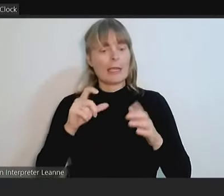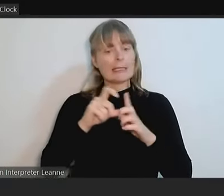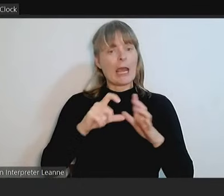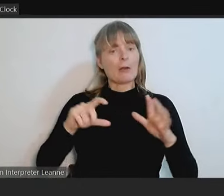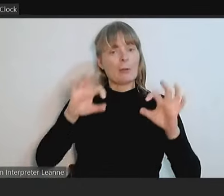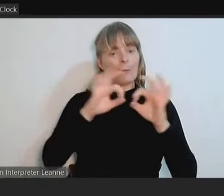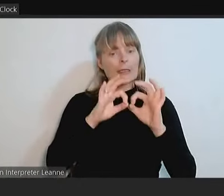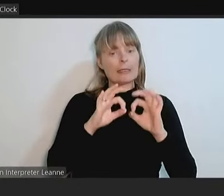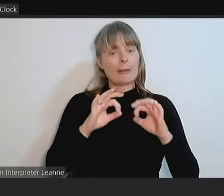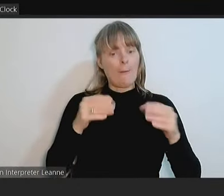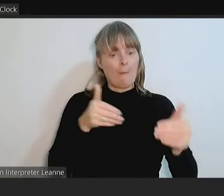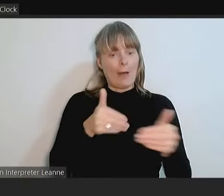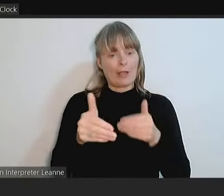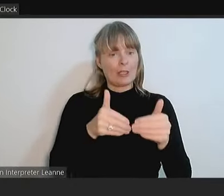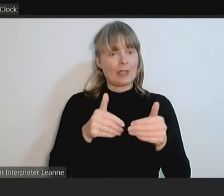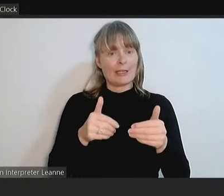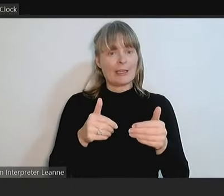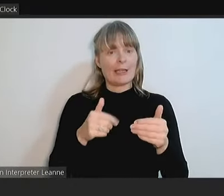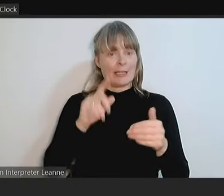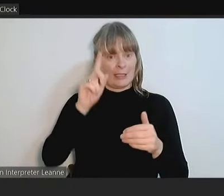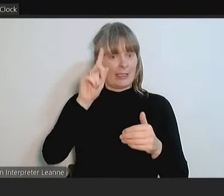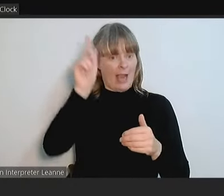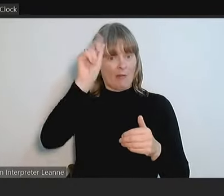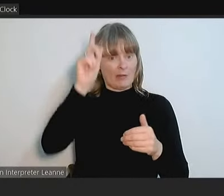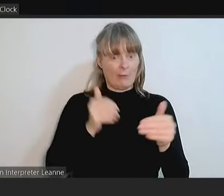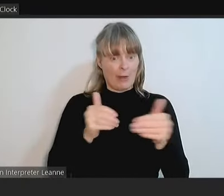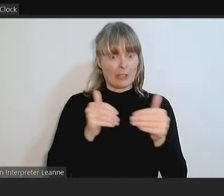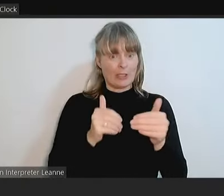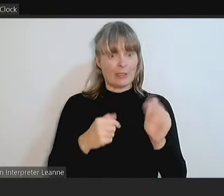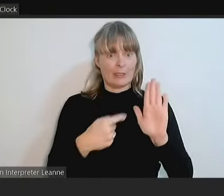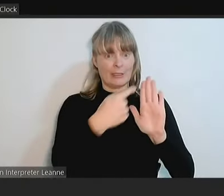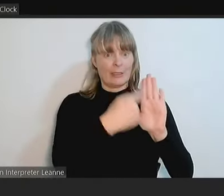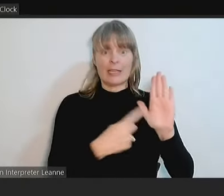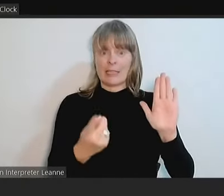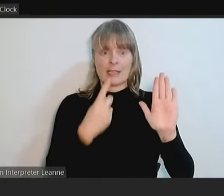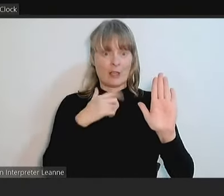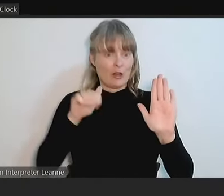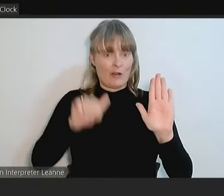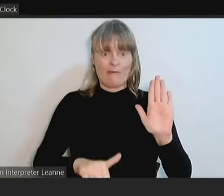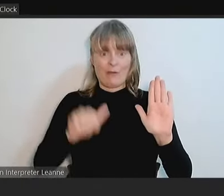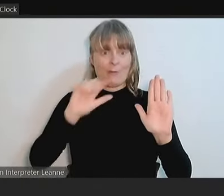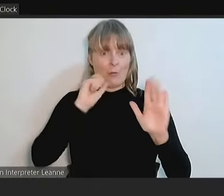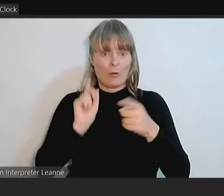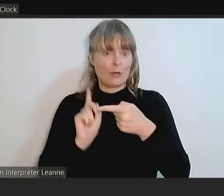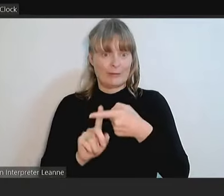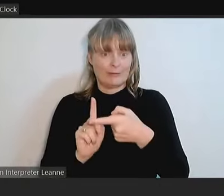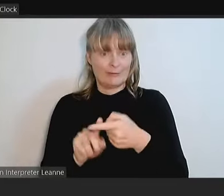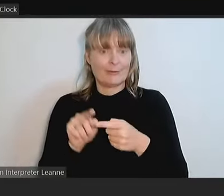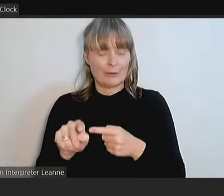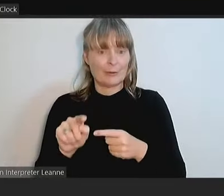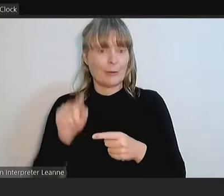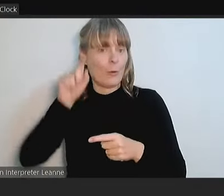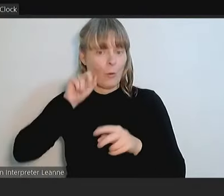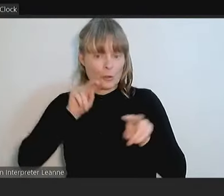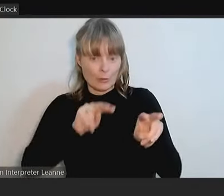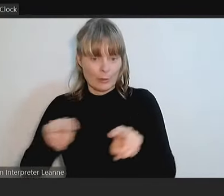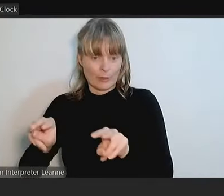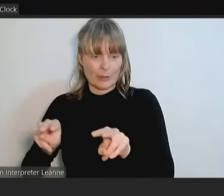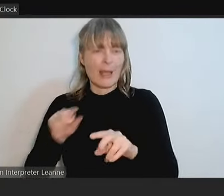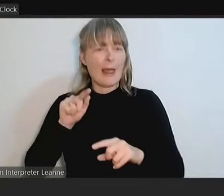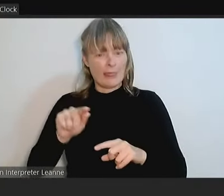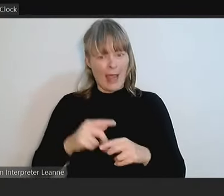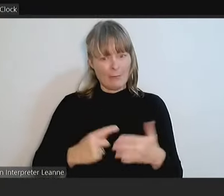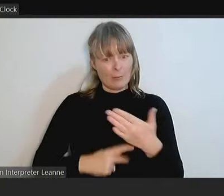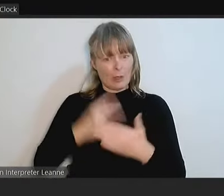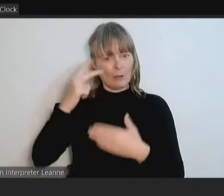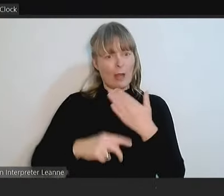confirmed the funding for the Water Watch program. Water Watch Victoria is a 30-year program that enables us to understand, monitor, care for